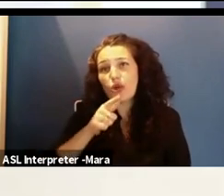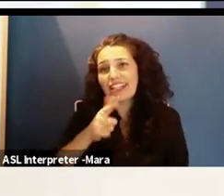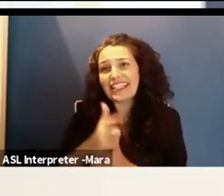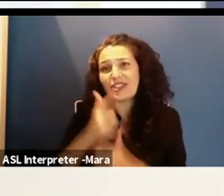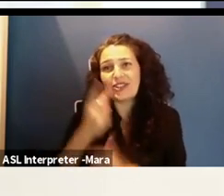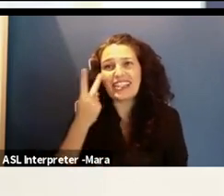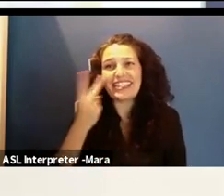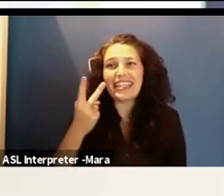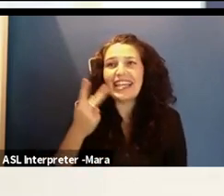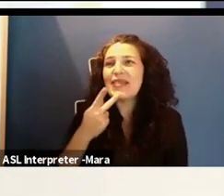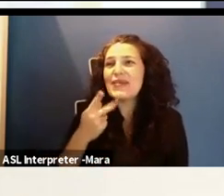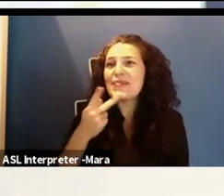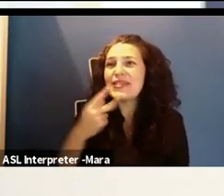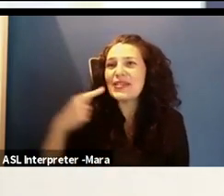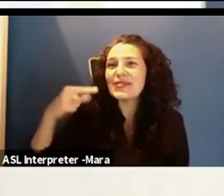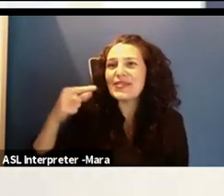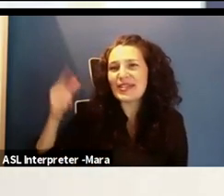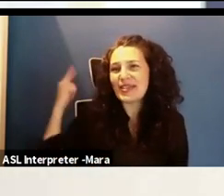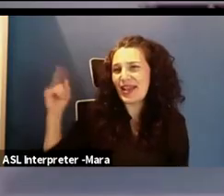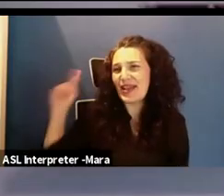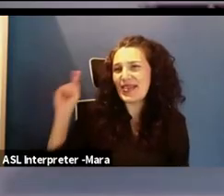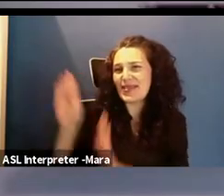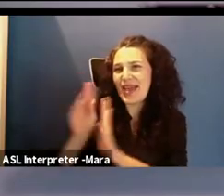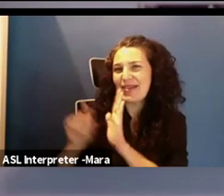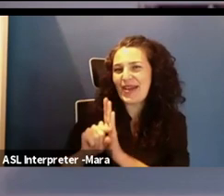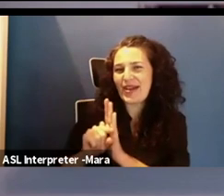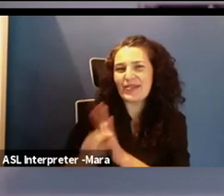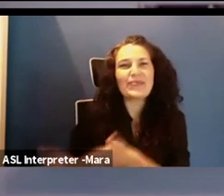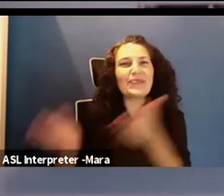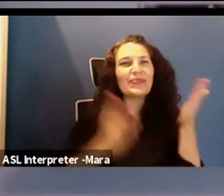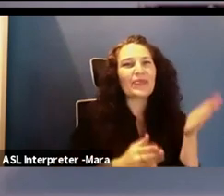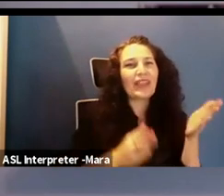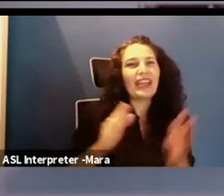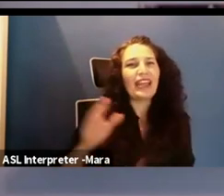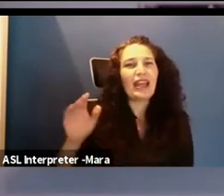background. So she's my favorite. That's so cool. Dr. Podrasky?